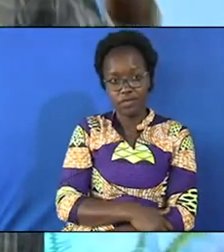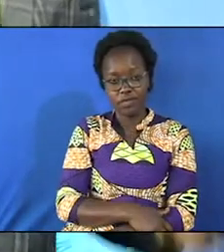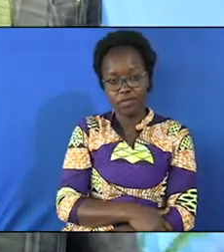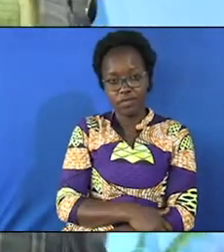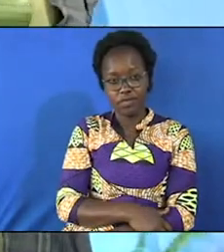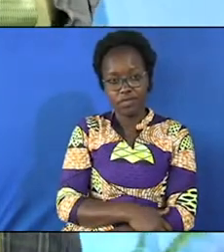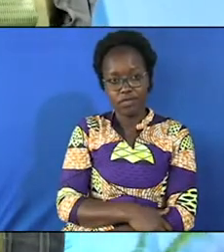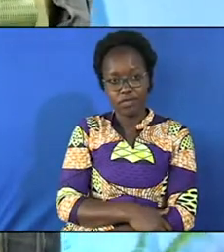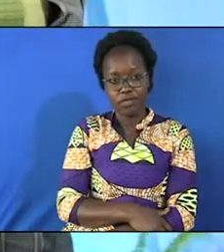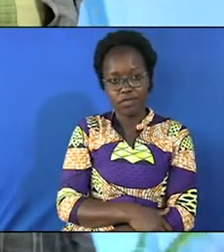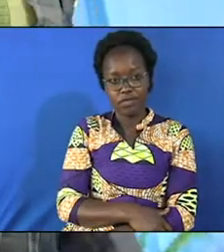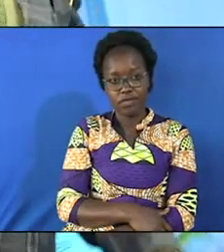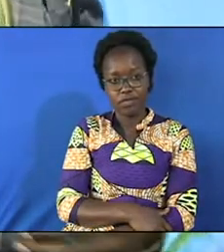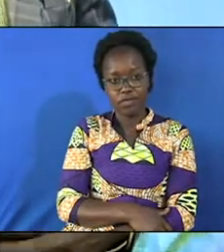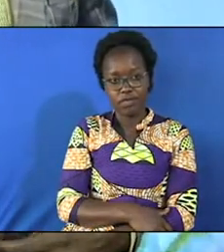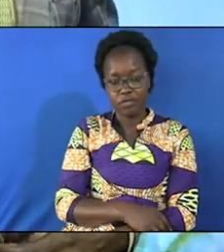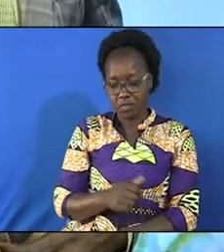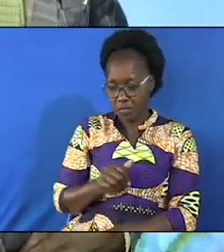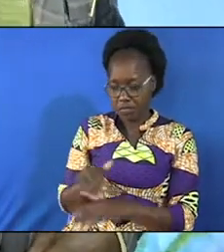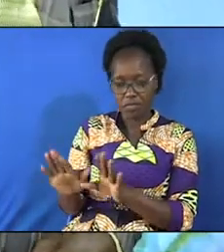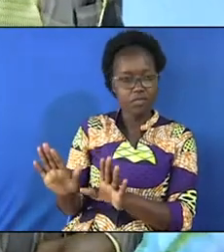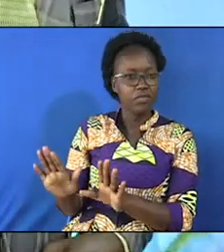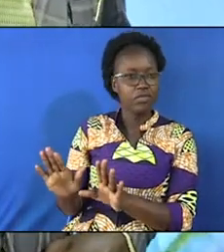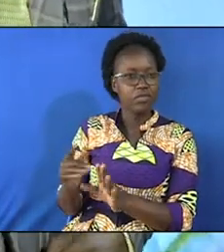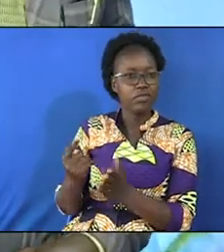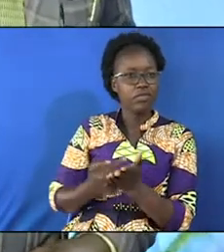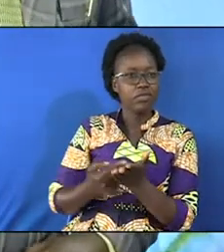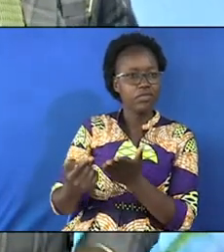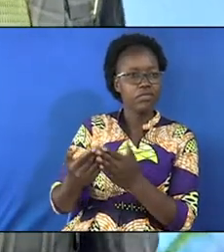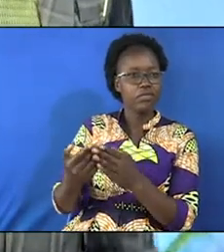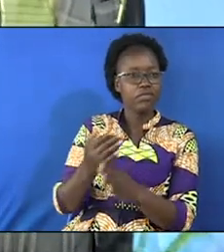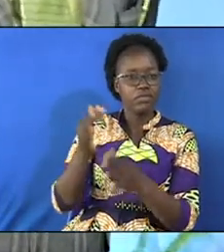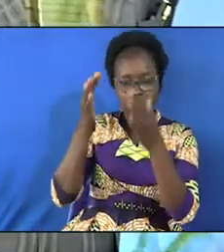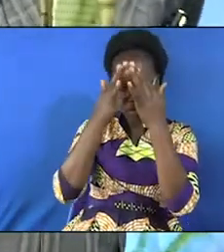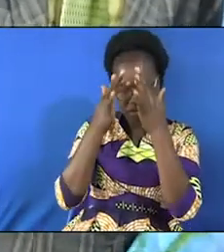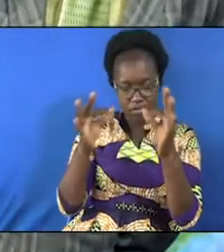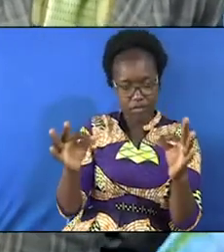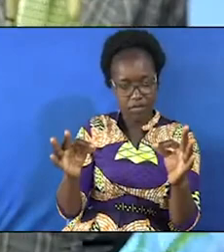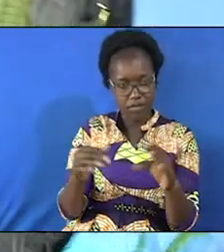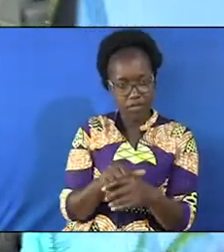the lady was left one week before wedding